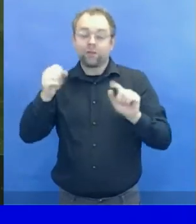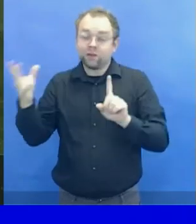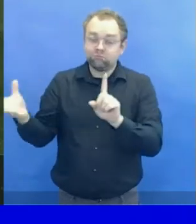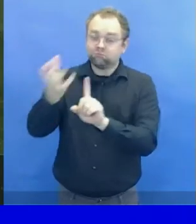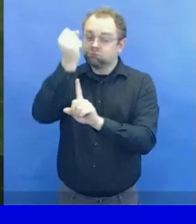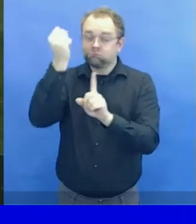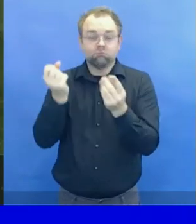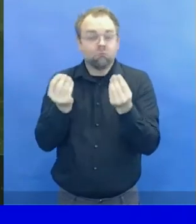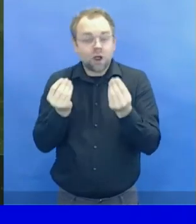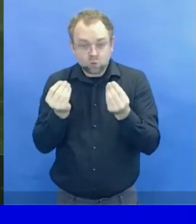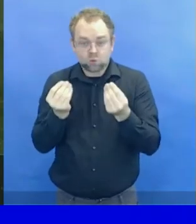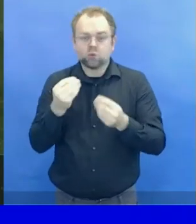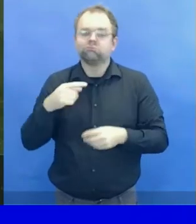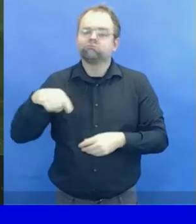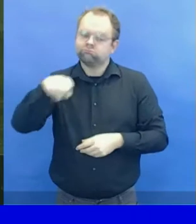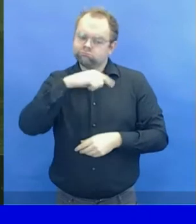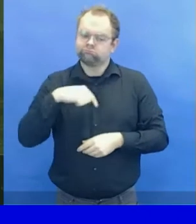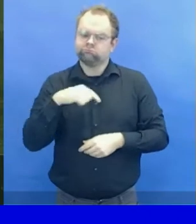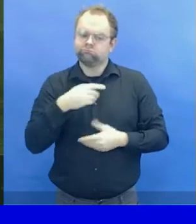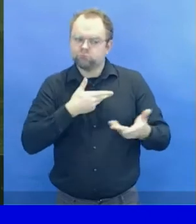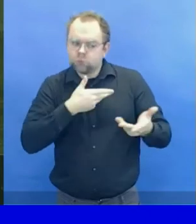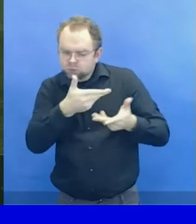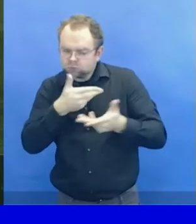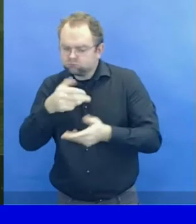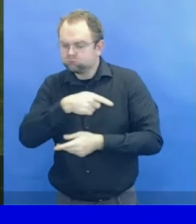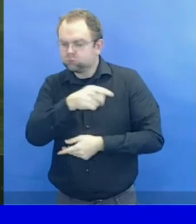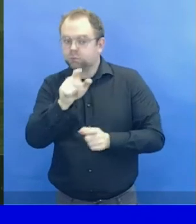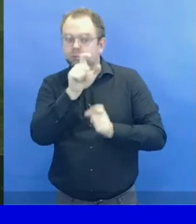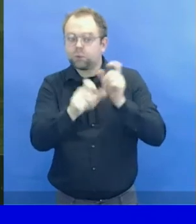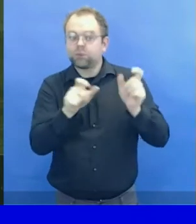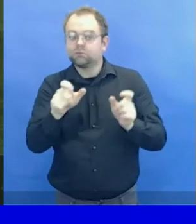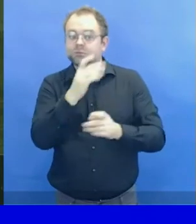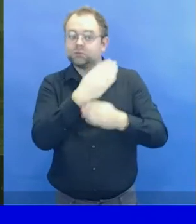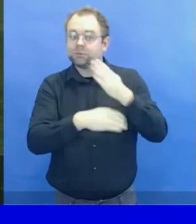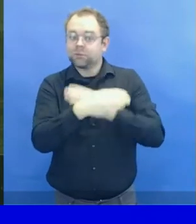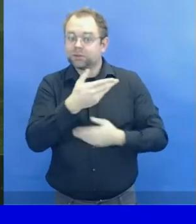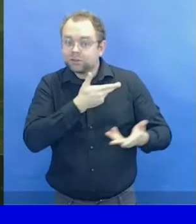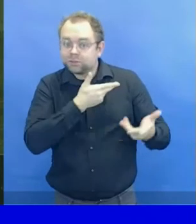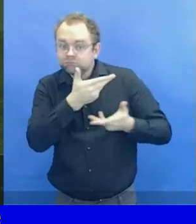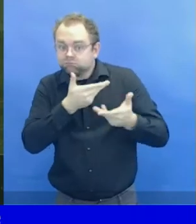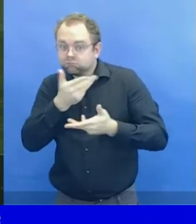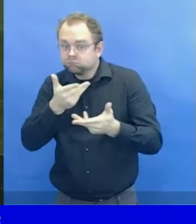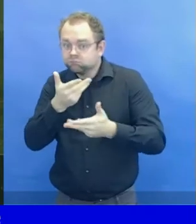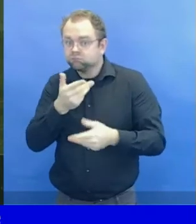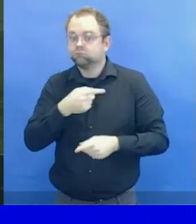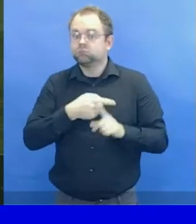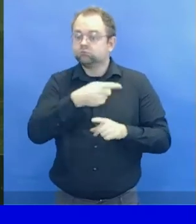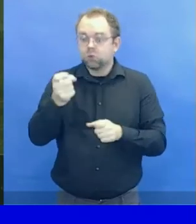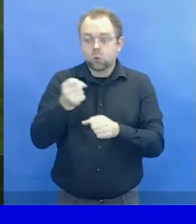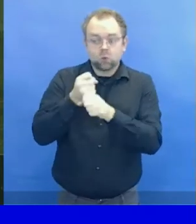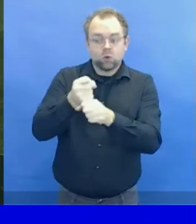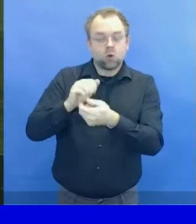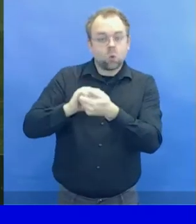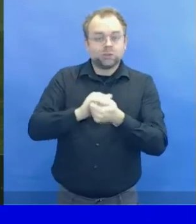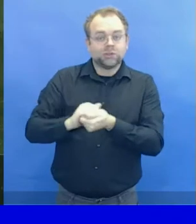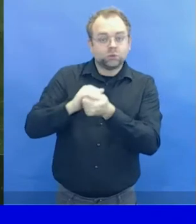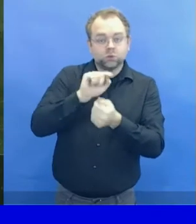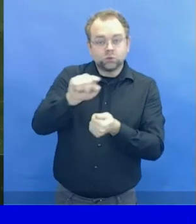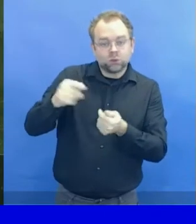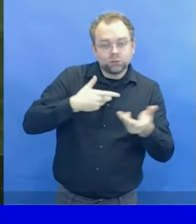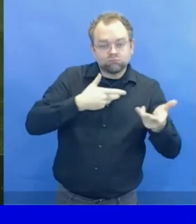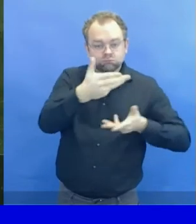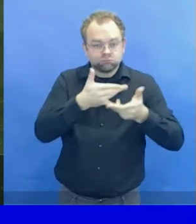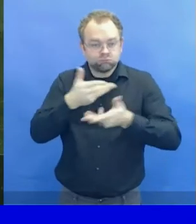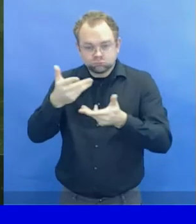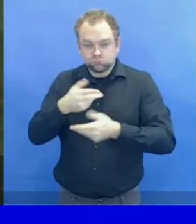of persons with disabilities and their organizations in decision-making processes. As